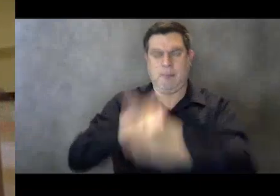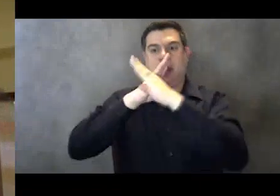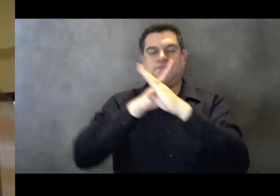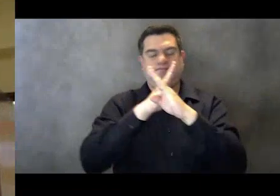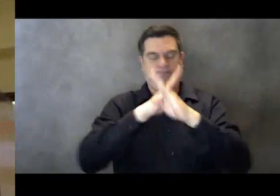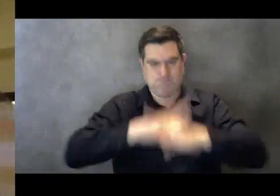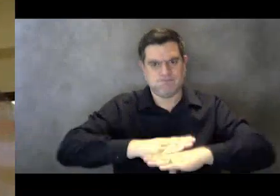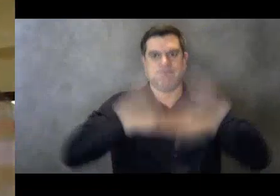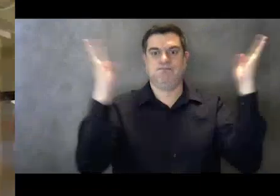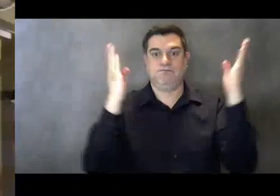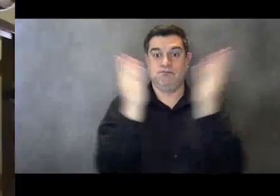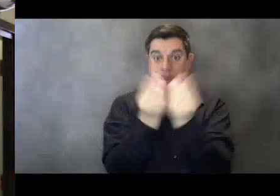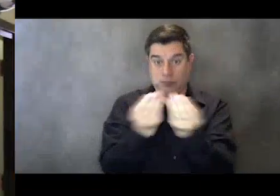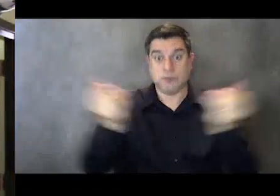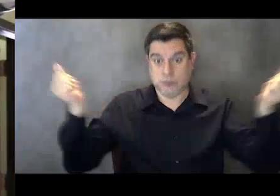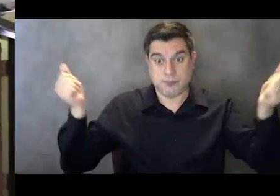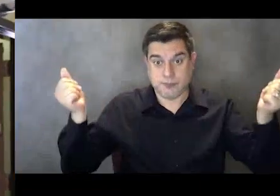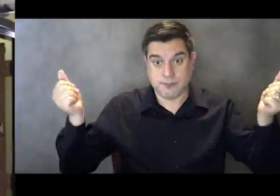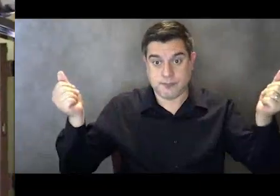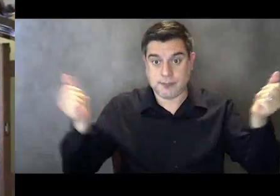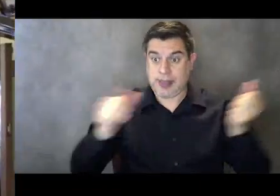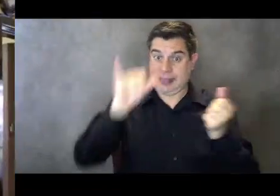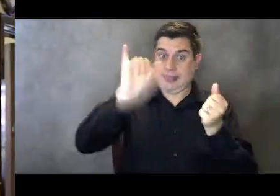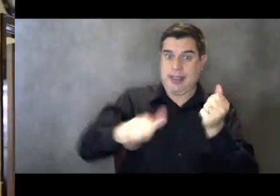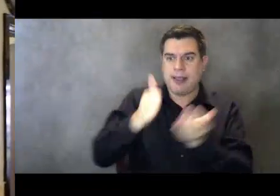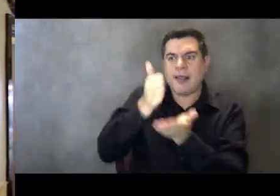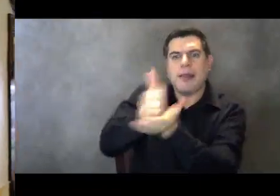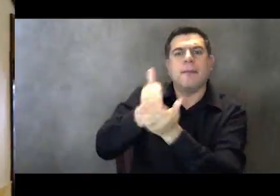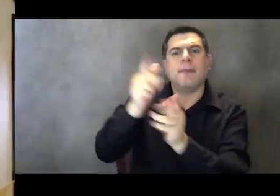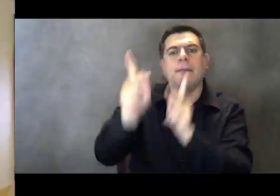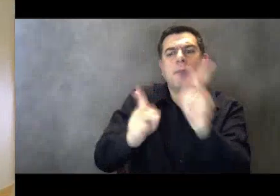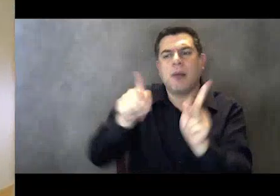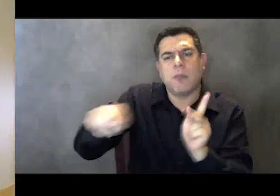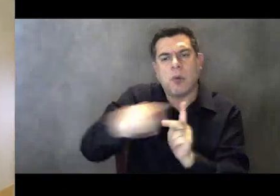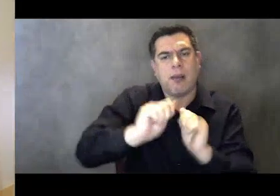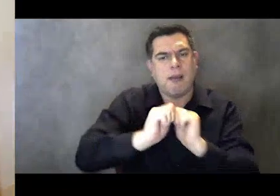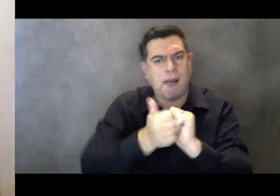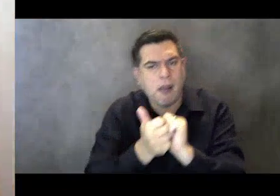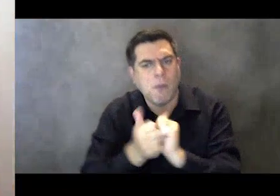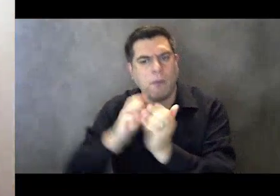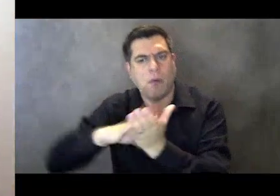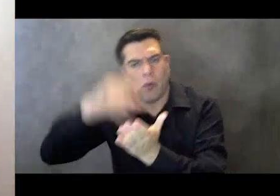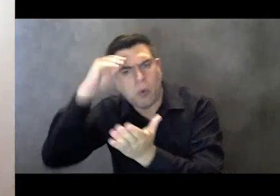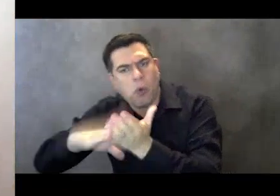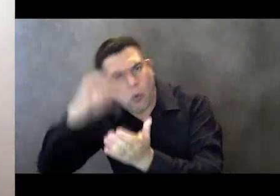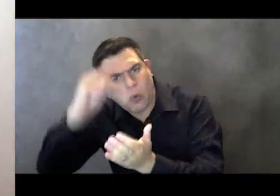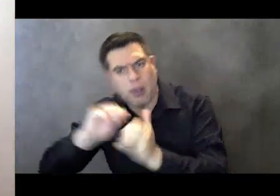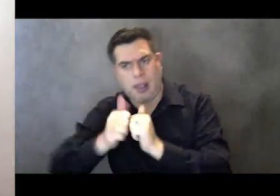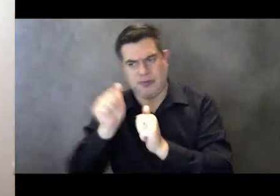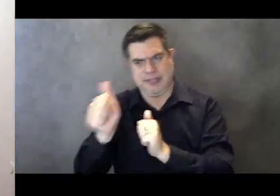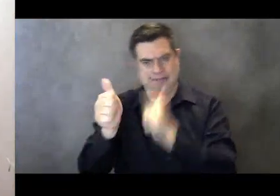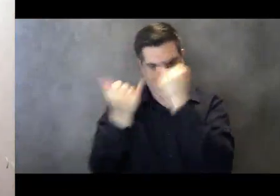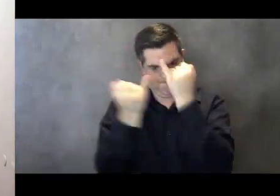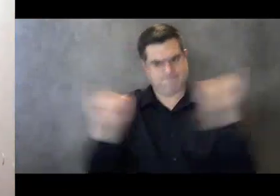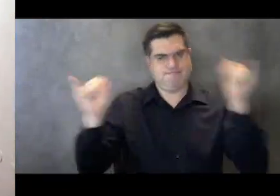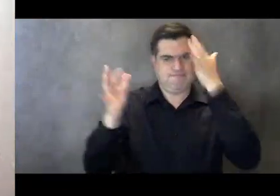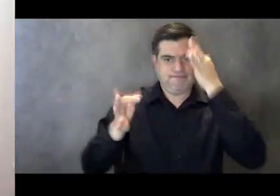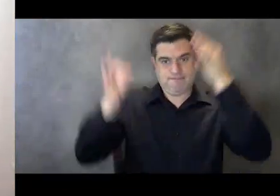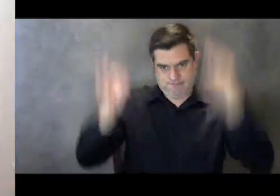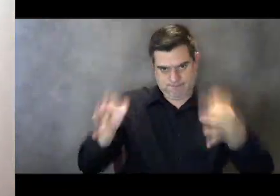self-determination through informed choice. We do this through our four core programs.